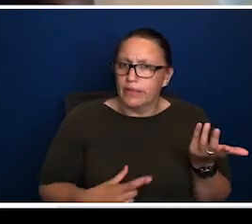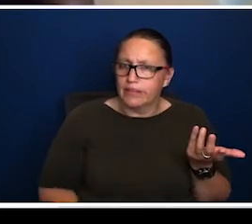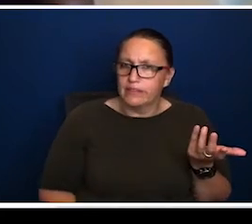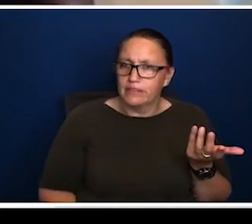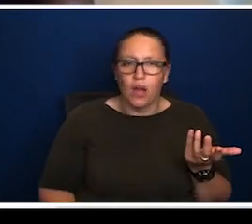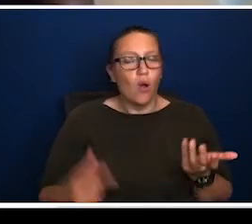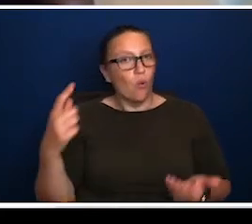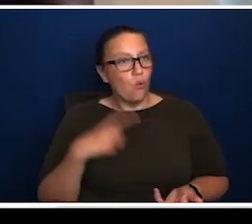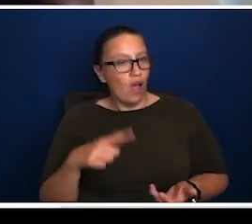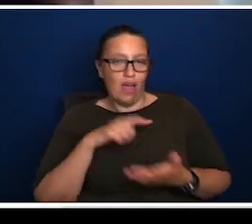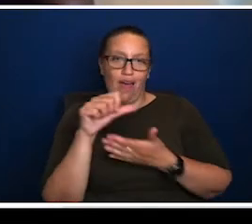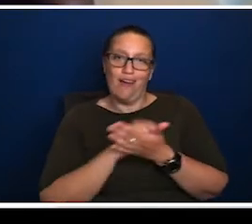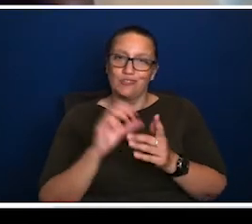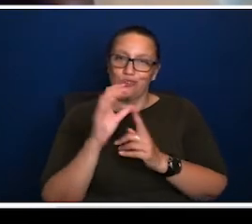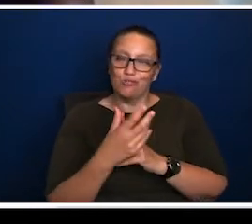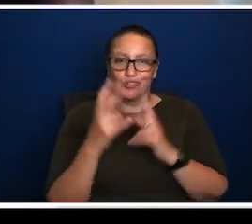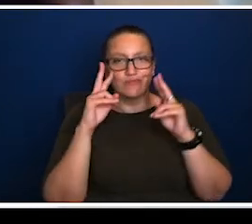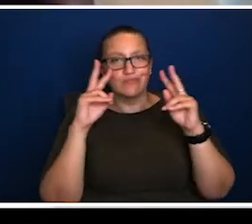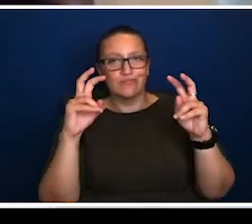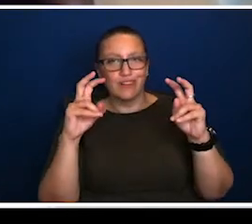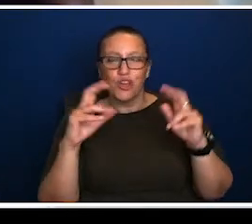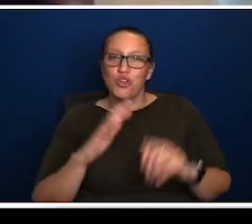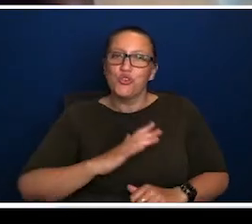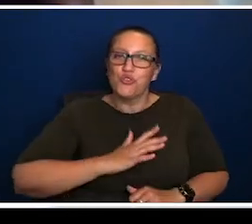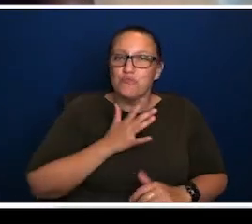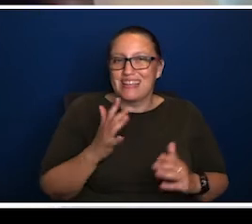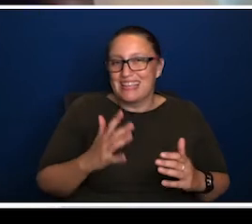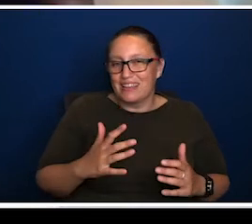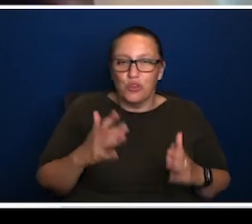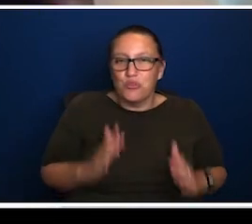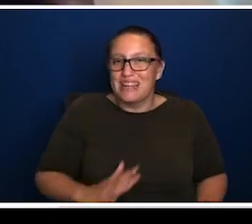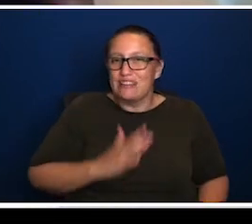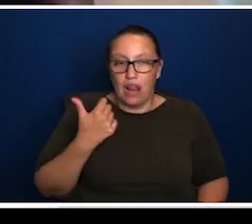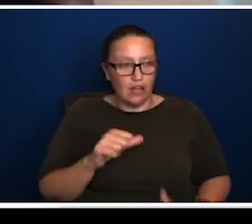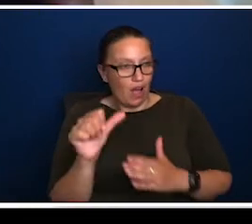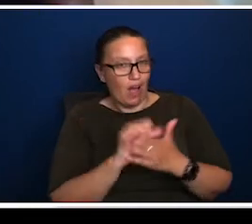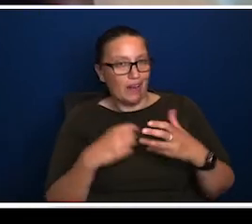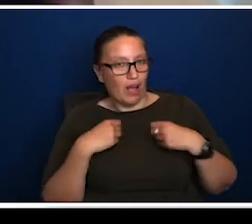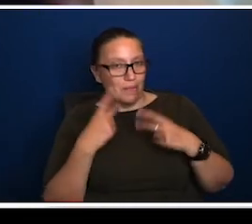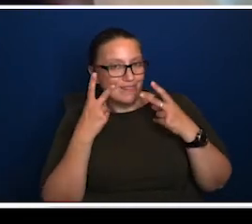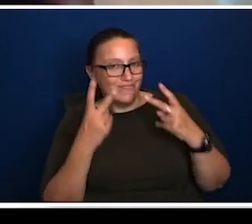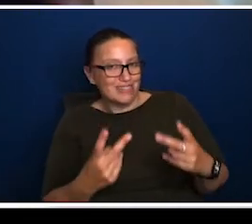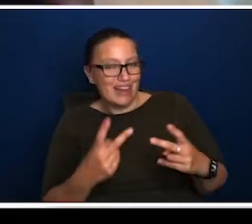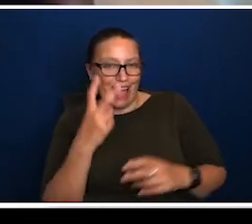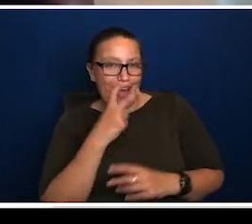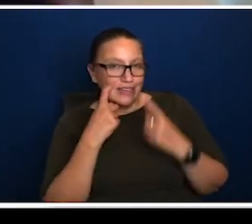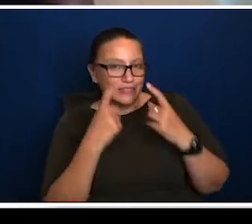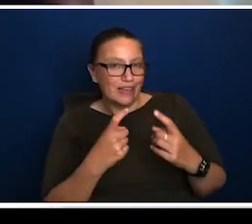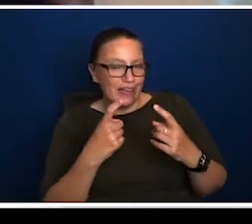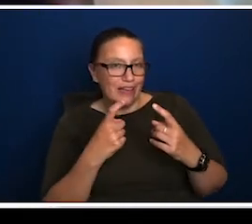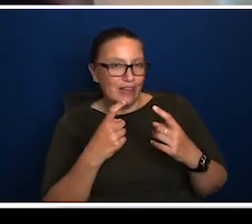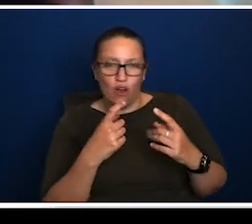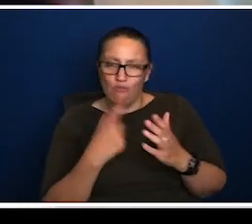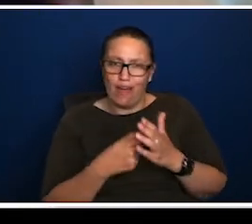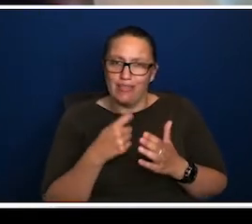news broadcast? And why are arts and culture stories on TV often framed as human interest stories, like